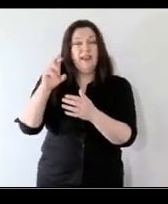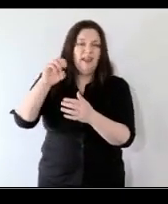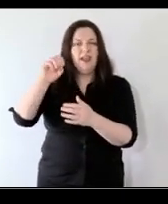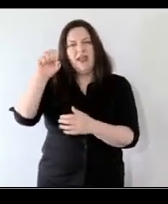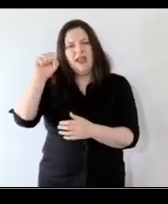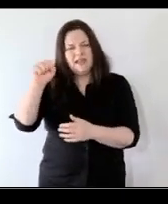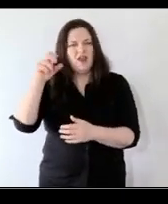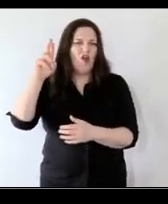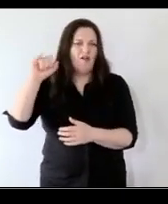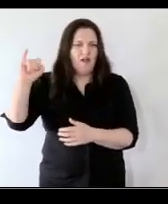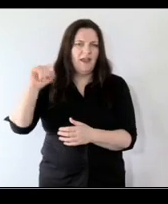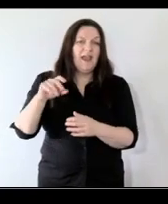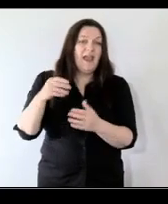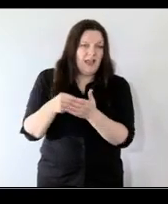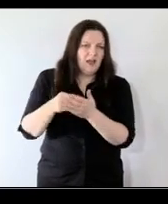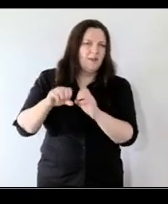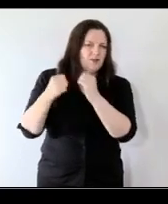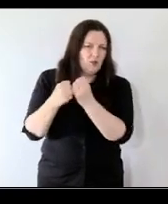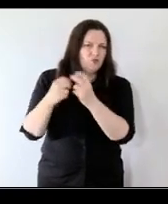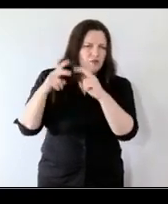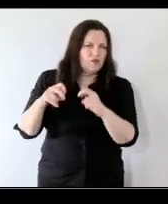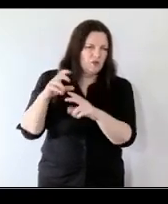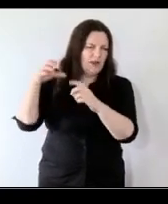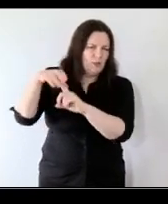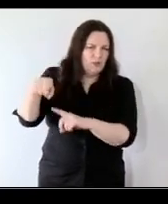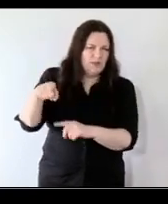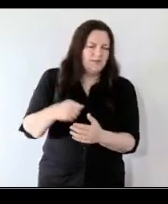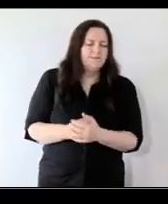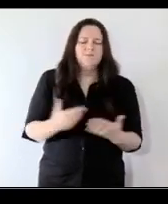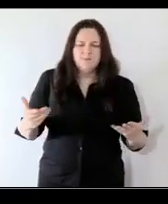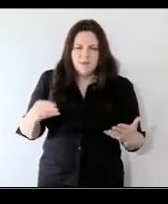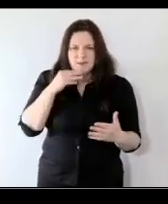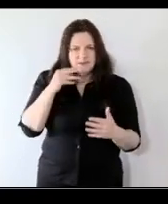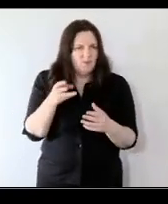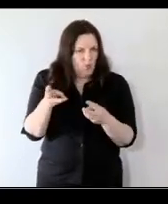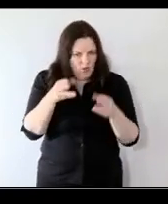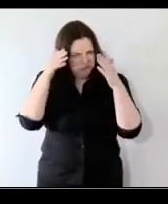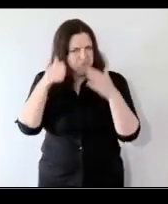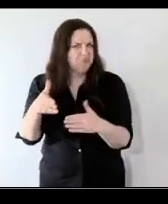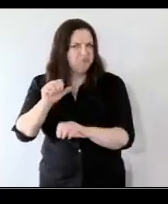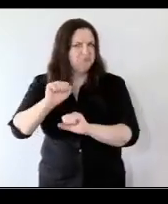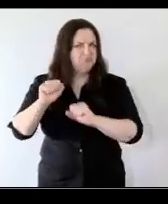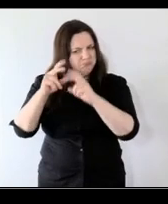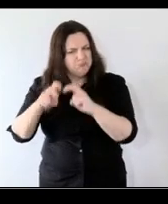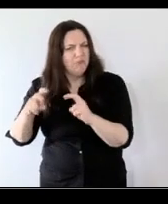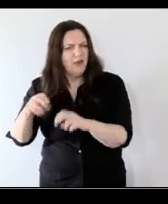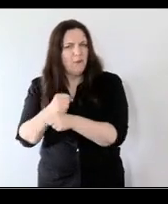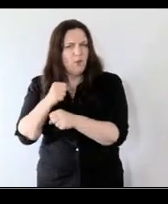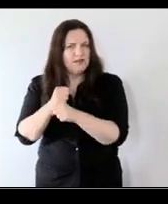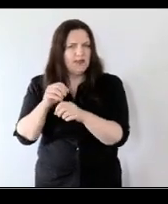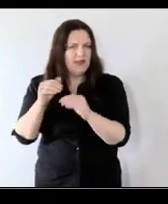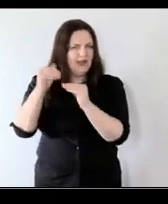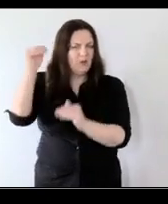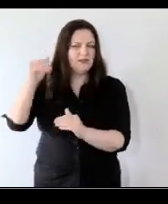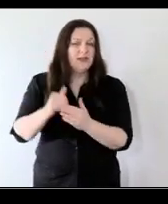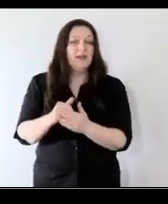esri and emir's research work has focused on educational inequality in particular and emir is principal investigator on the well